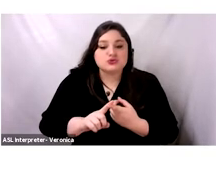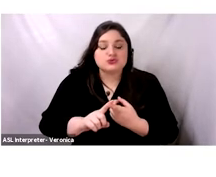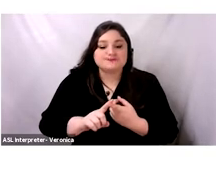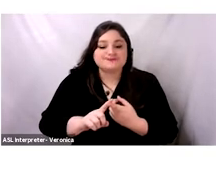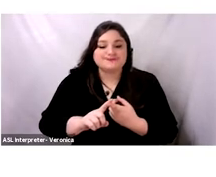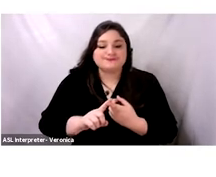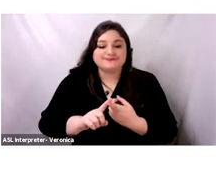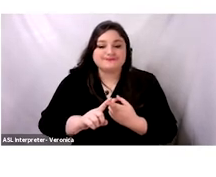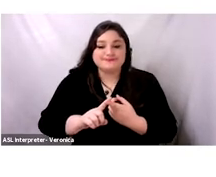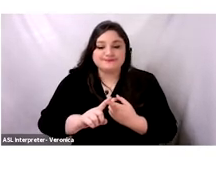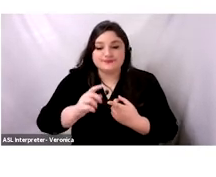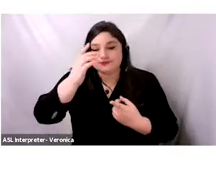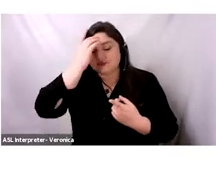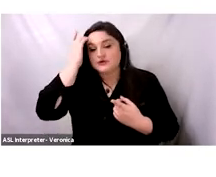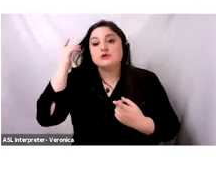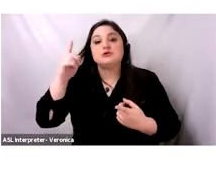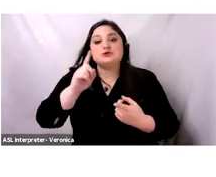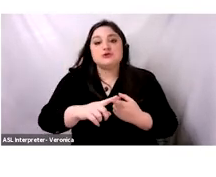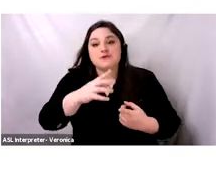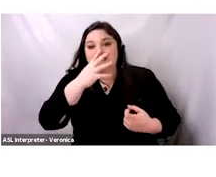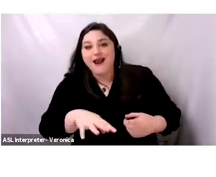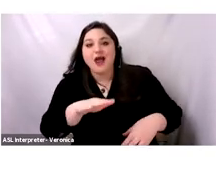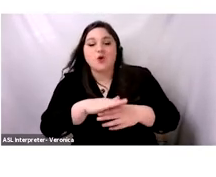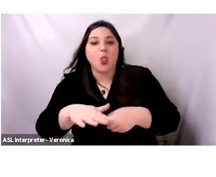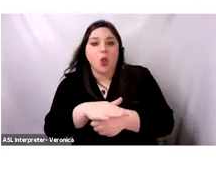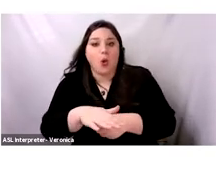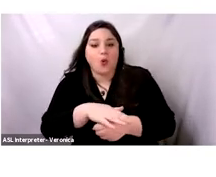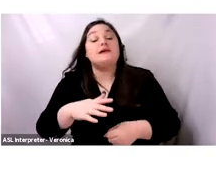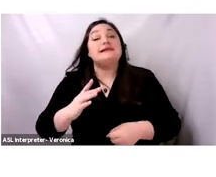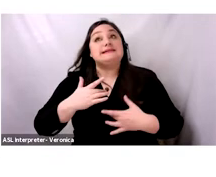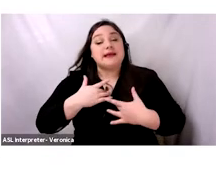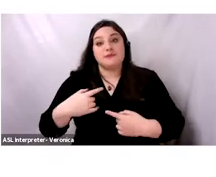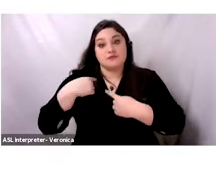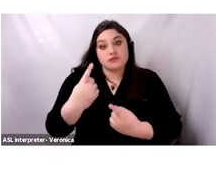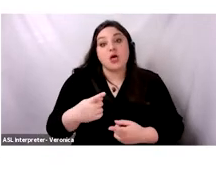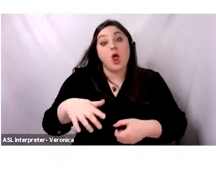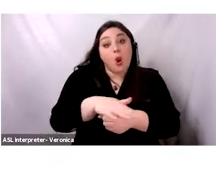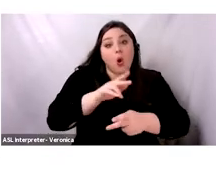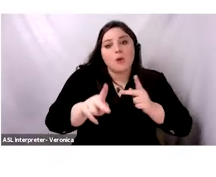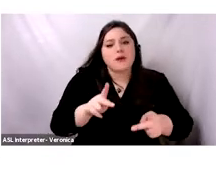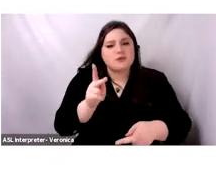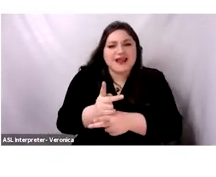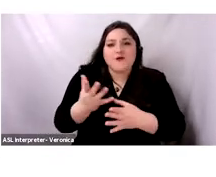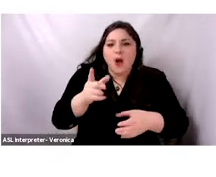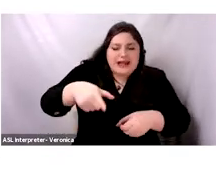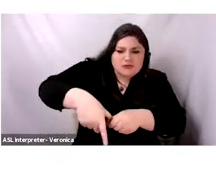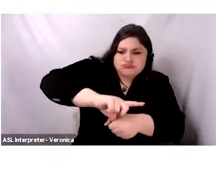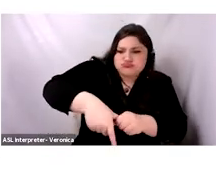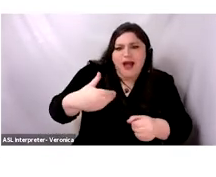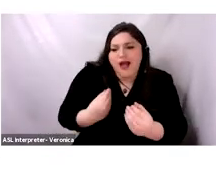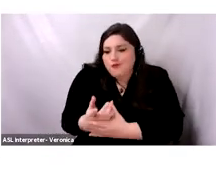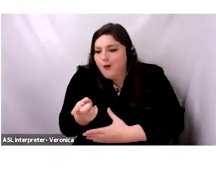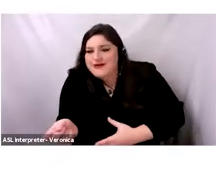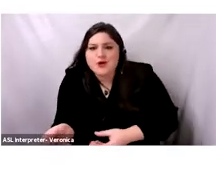the local needs, and there was not much exportation. However, they had everything they needed to eat. Why